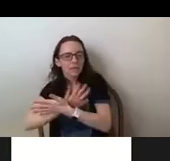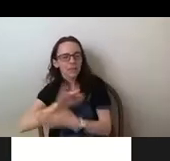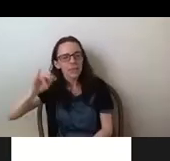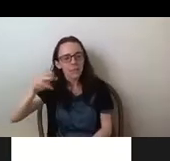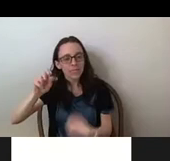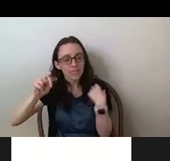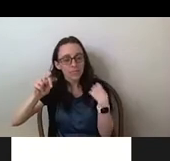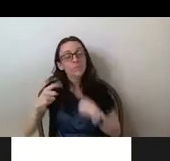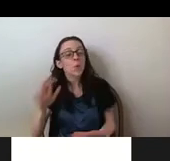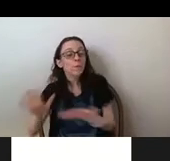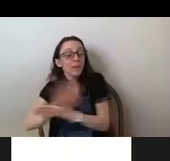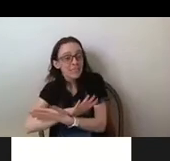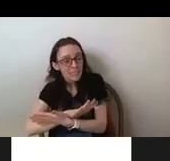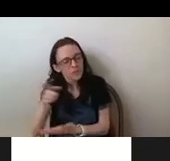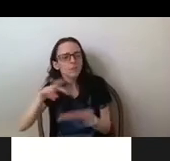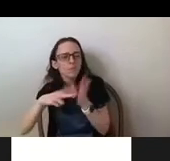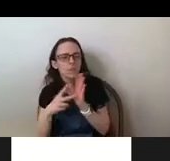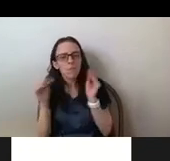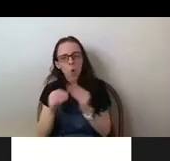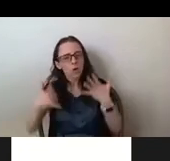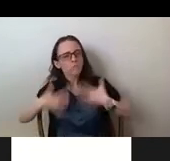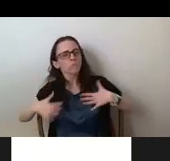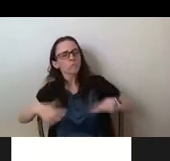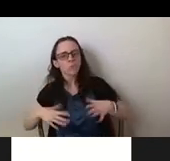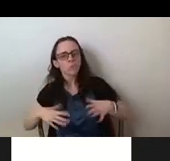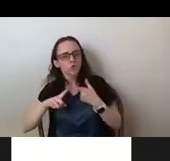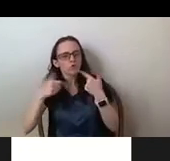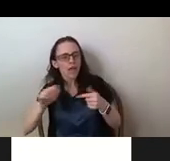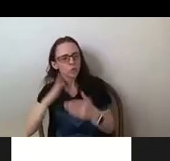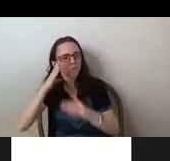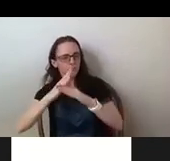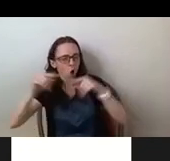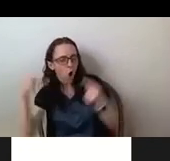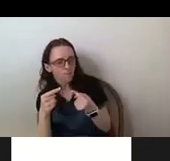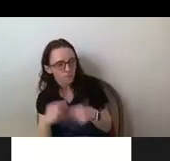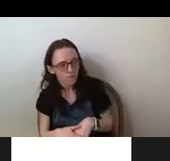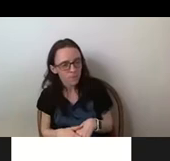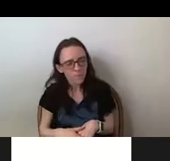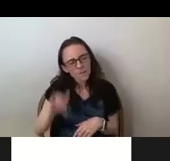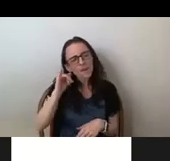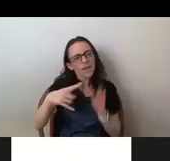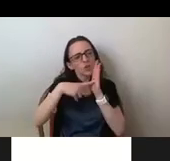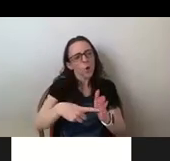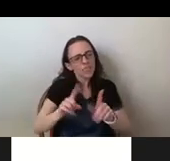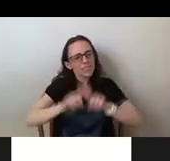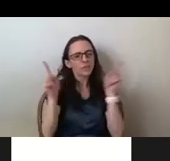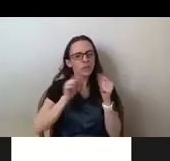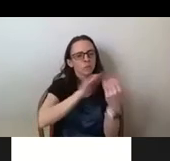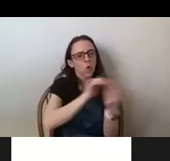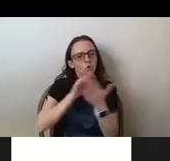harm. But this contrast signifies the change in ideology of how Black women present themselves to fight oppression.